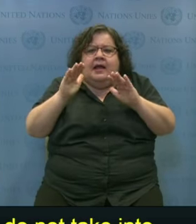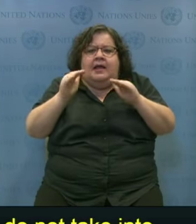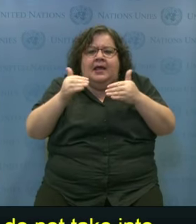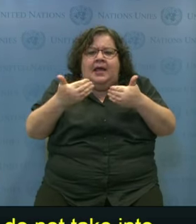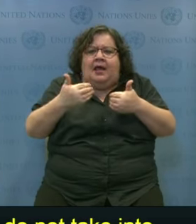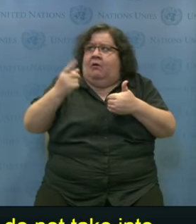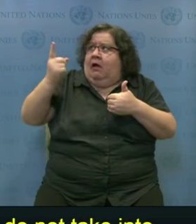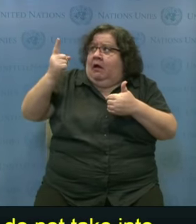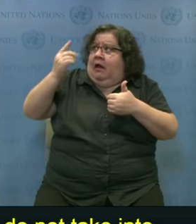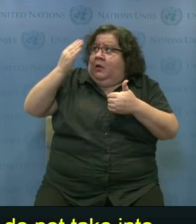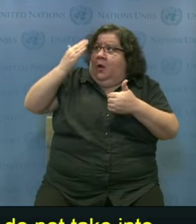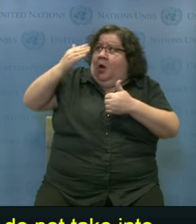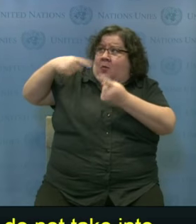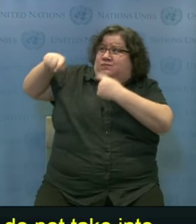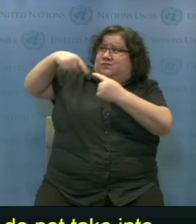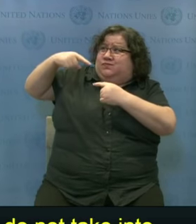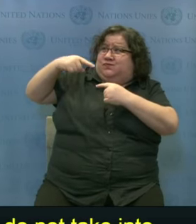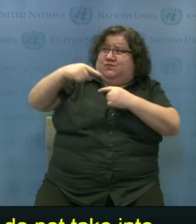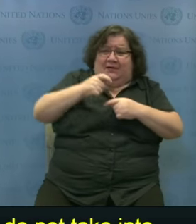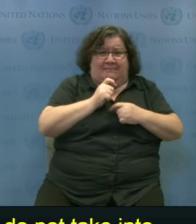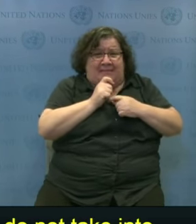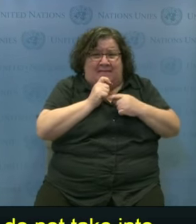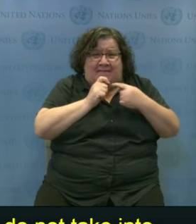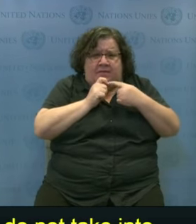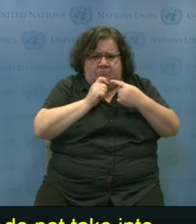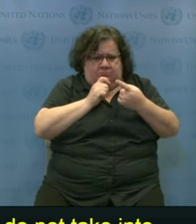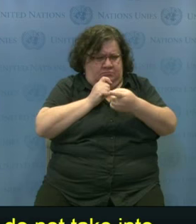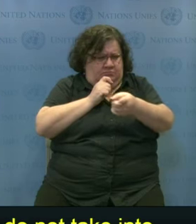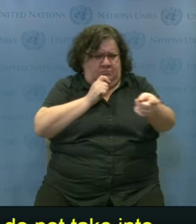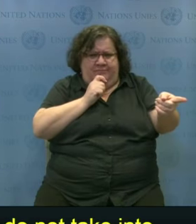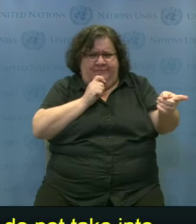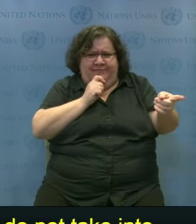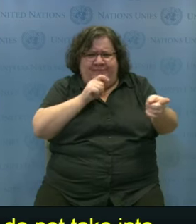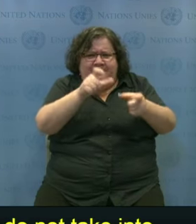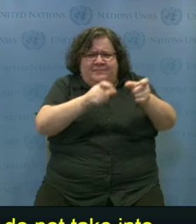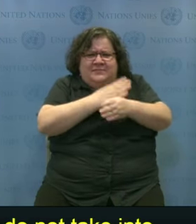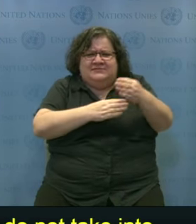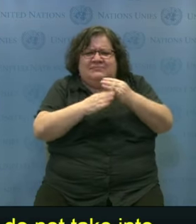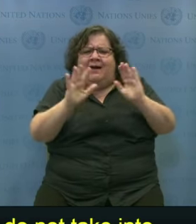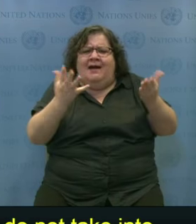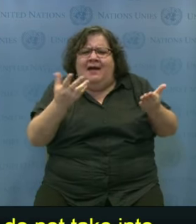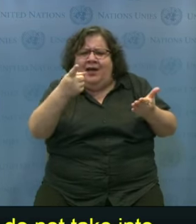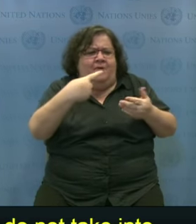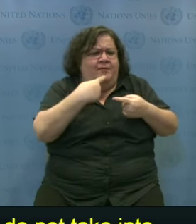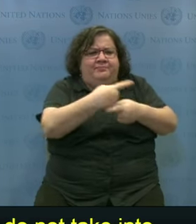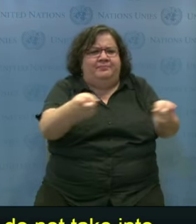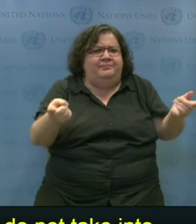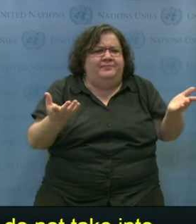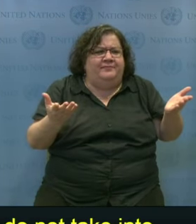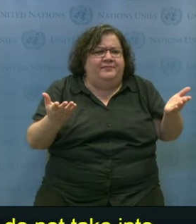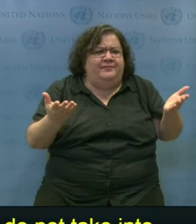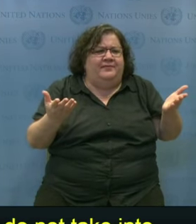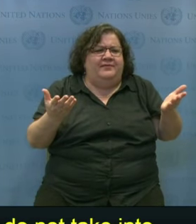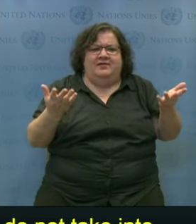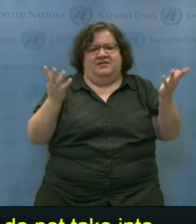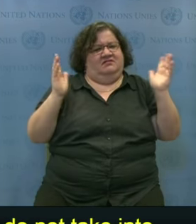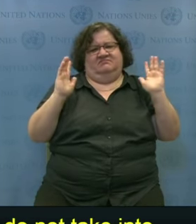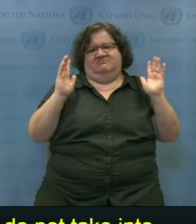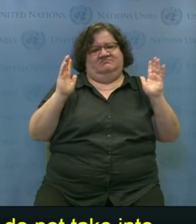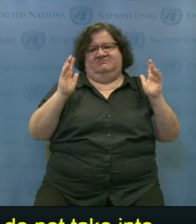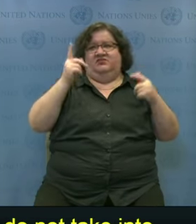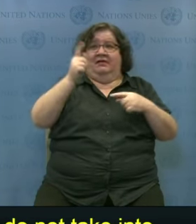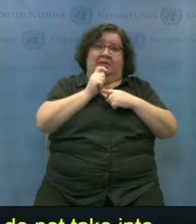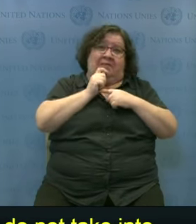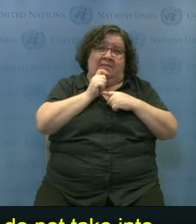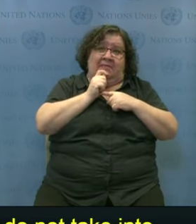then we cannot expect these early warning systems to work for persons with disabilities. At the same time,